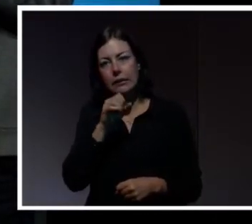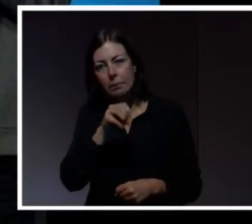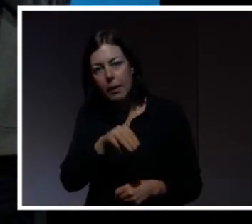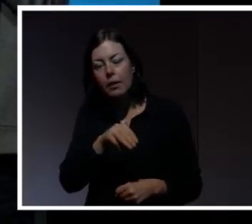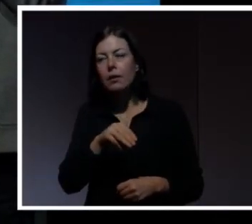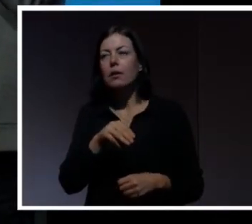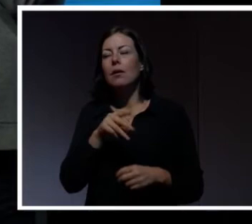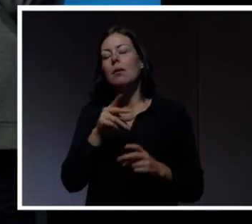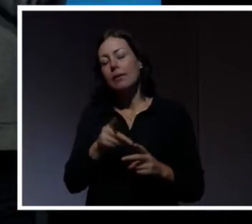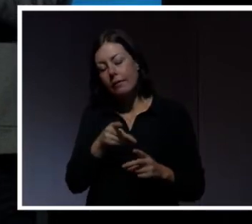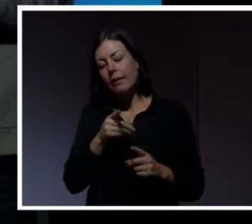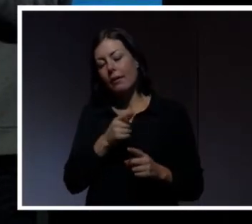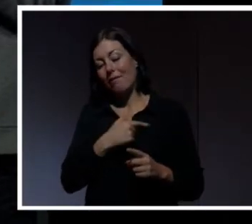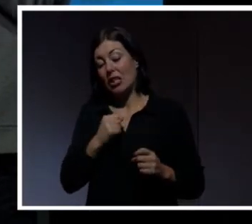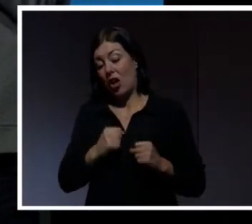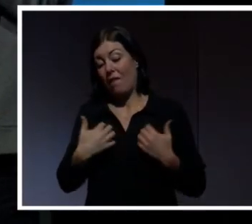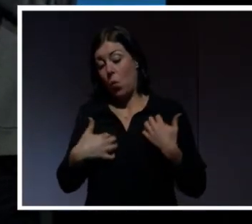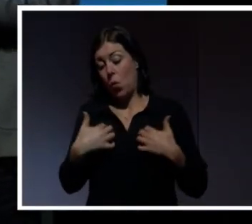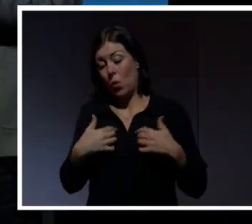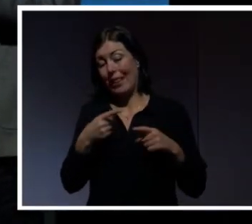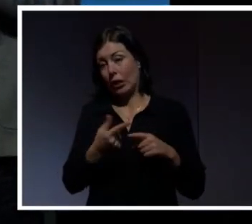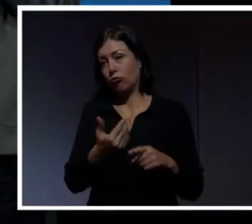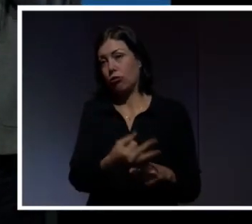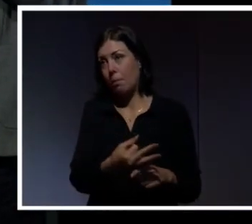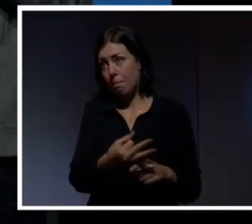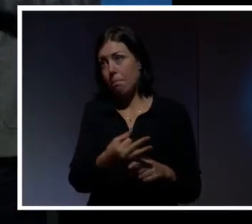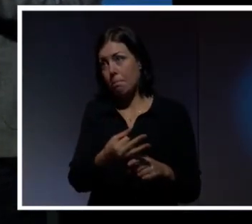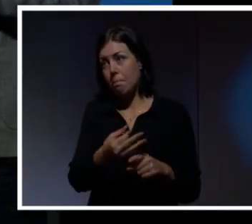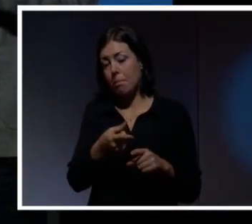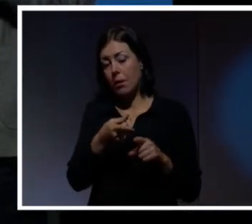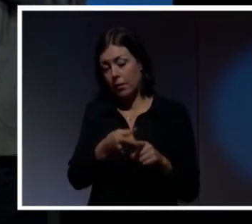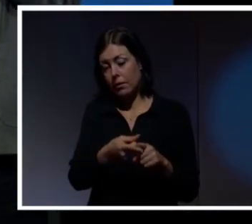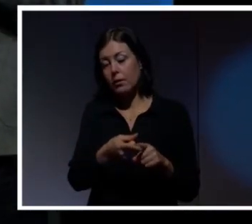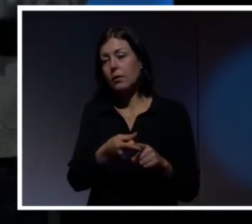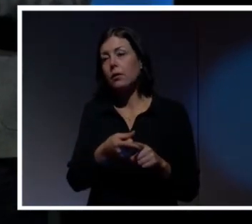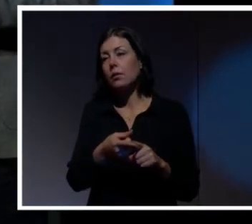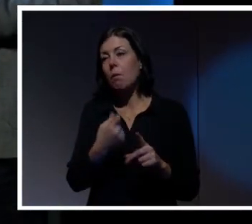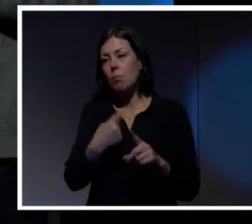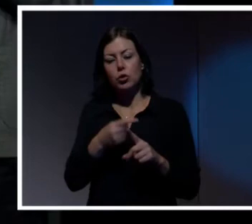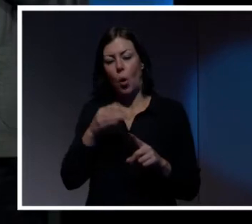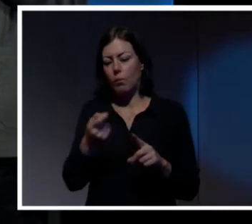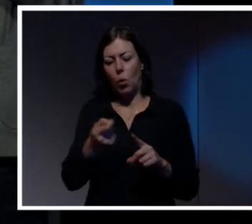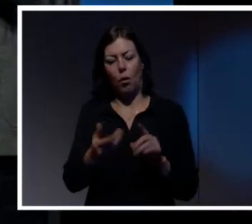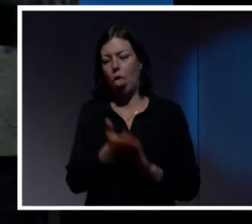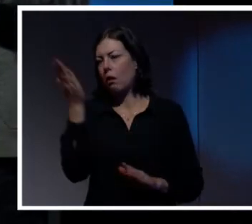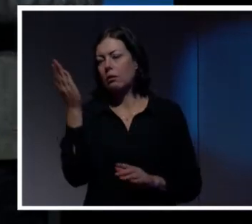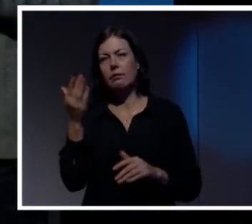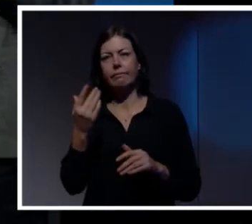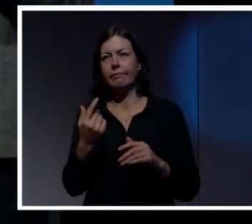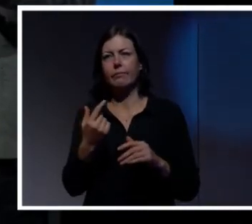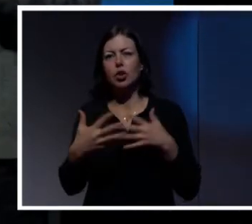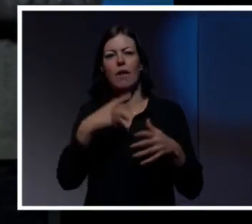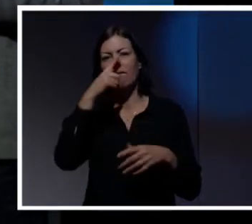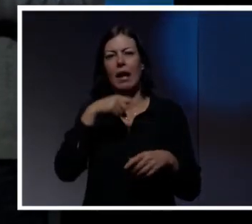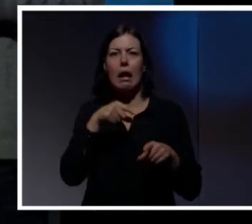mainly we should be worried about that type of both bias and also when it just gets things wrong, when it tells, when it says that